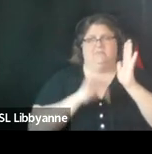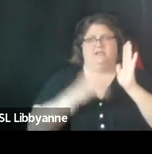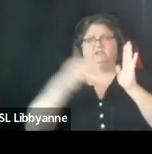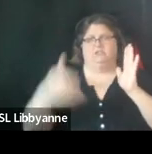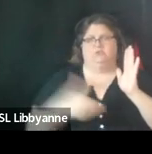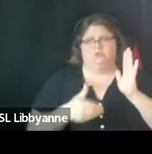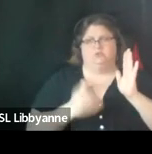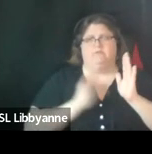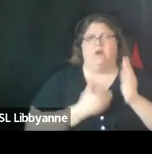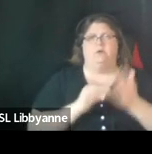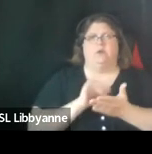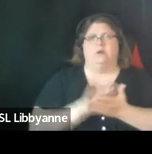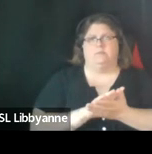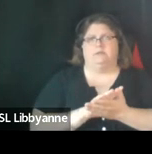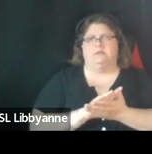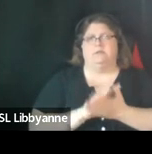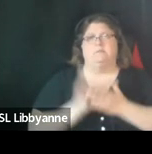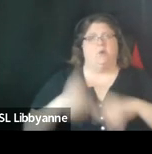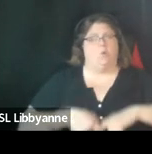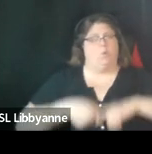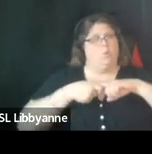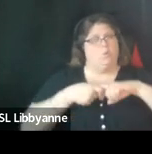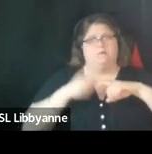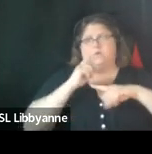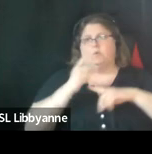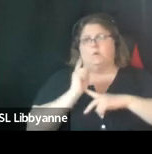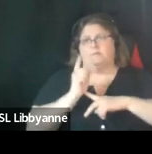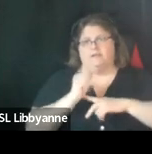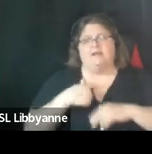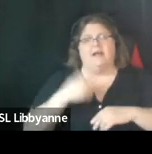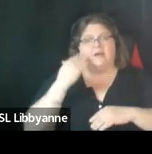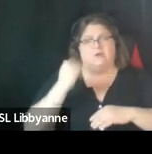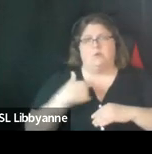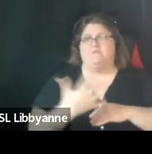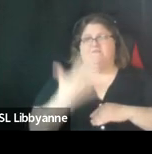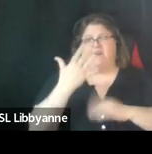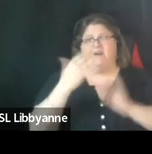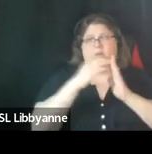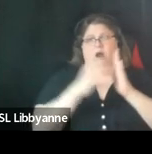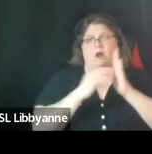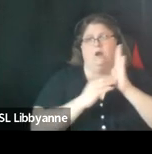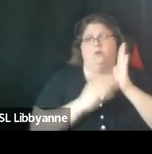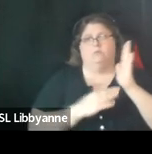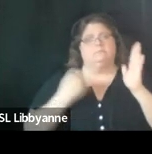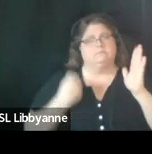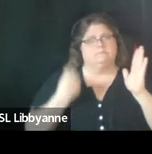pause there for a minute it's a it's a couple of long five paragraphs um and i think